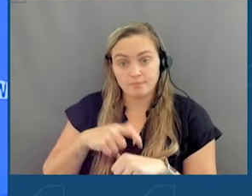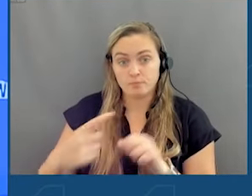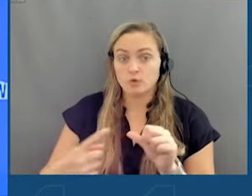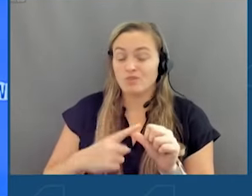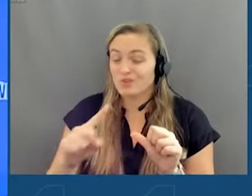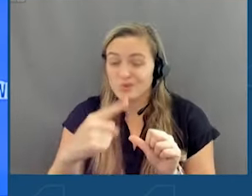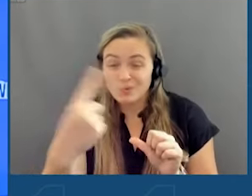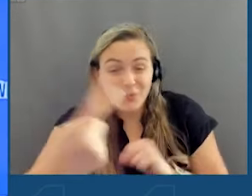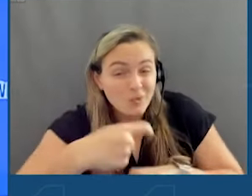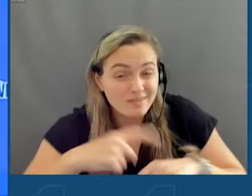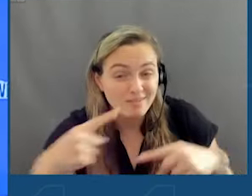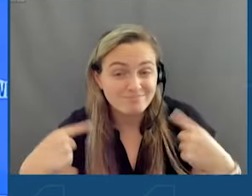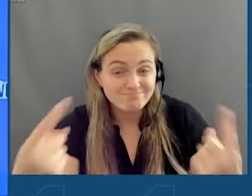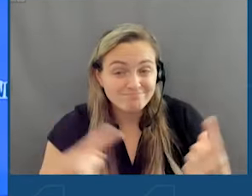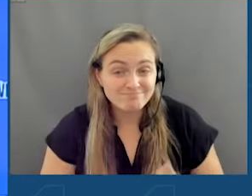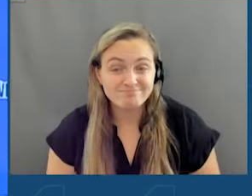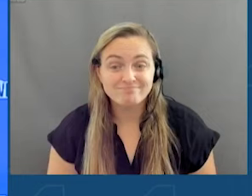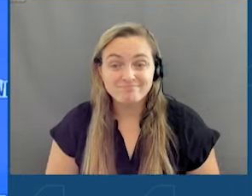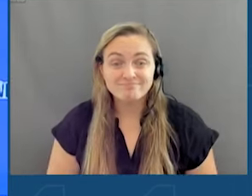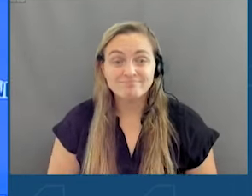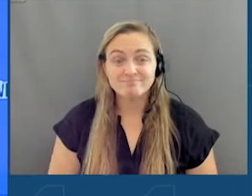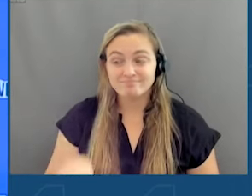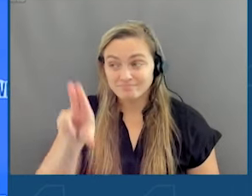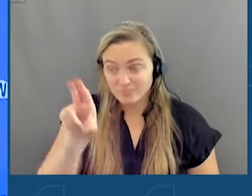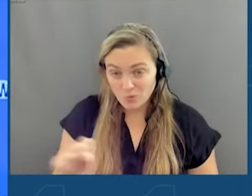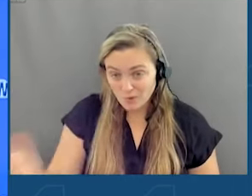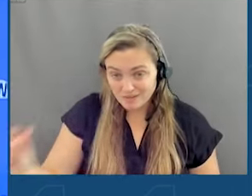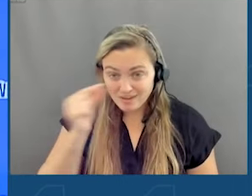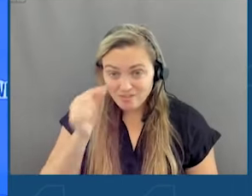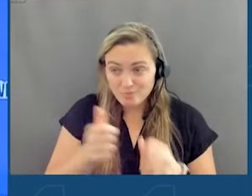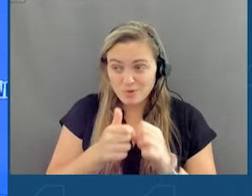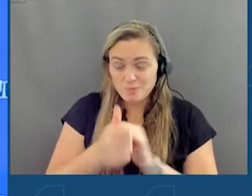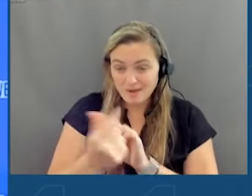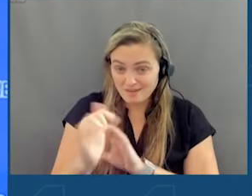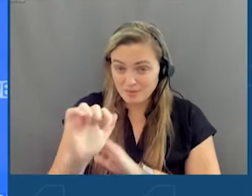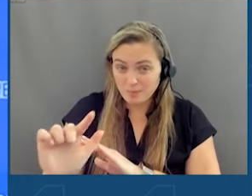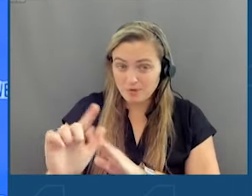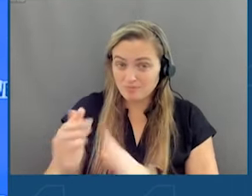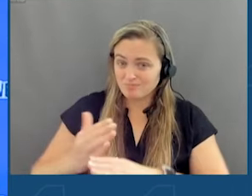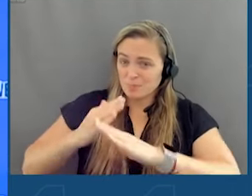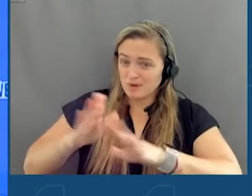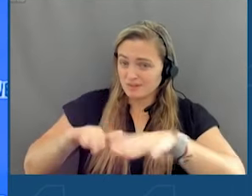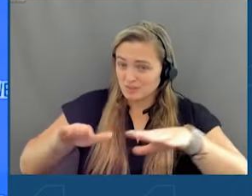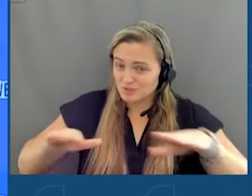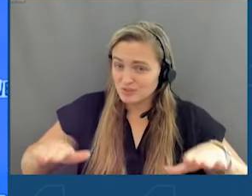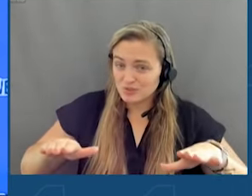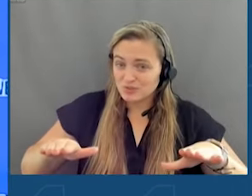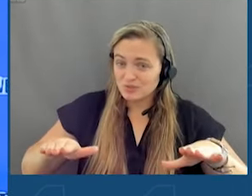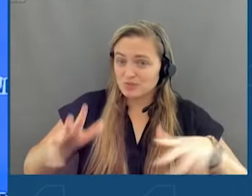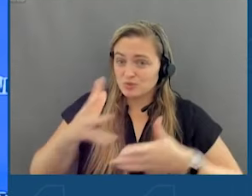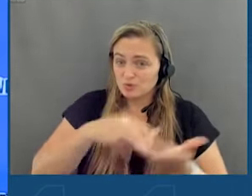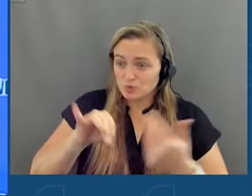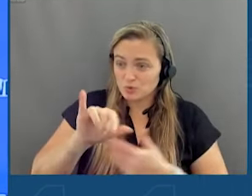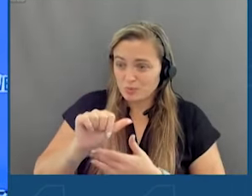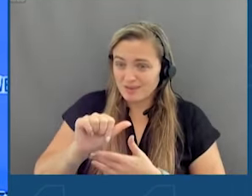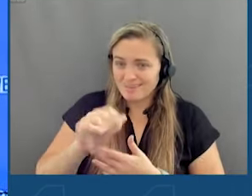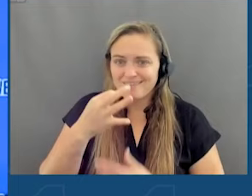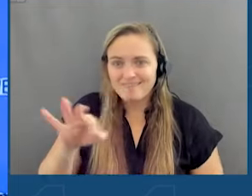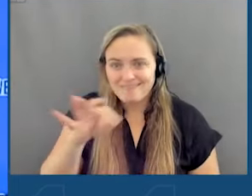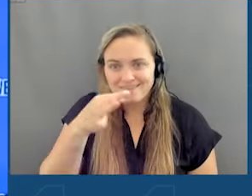only time, that the United States government passed a bill to protect children in social media was 1998.